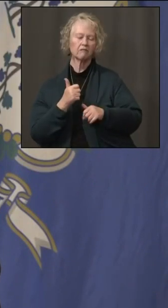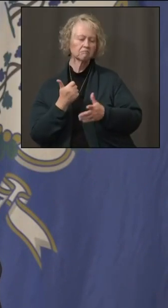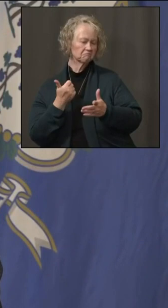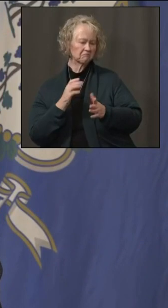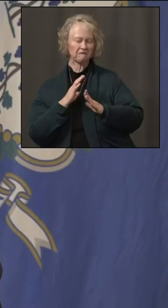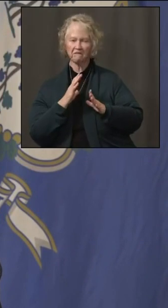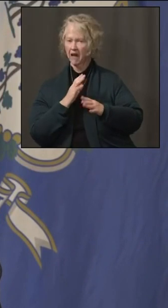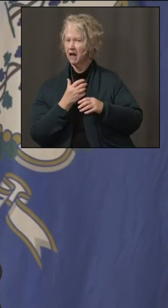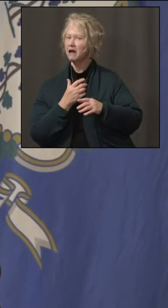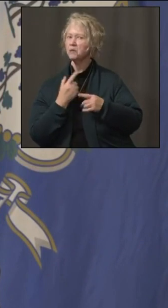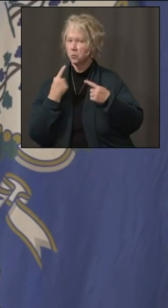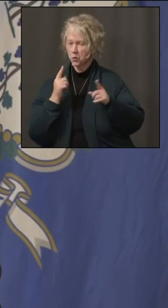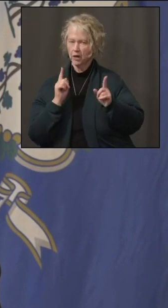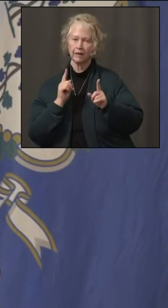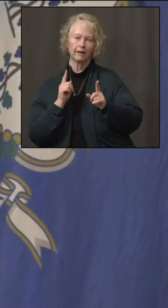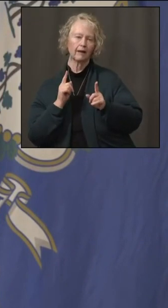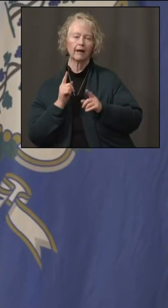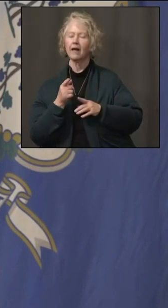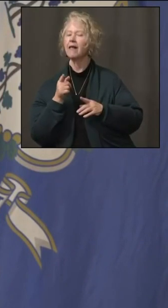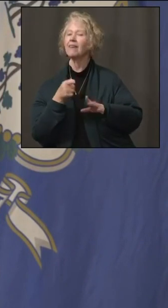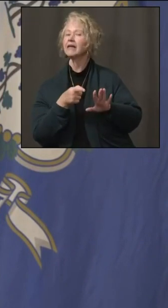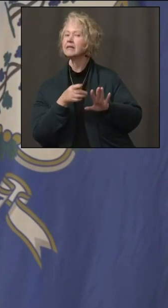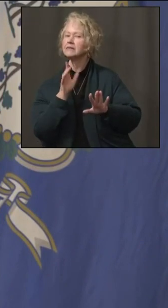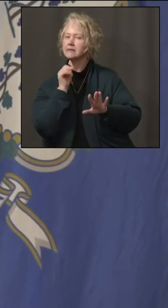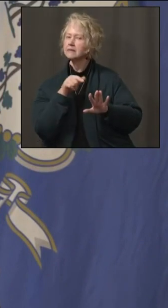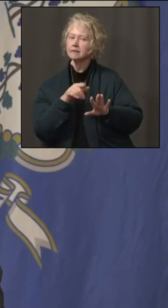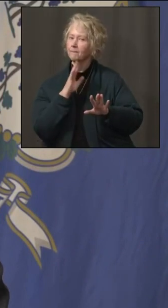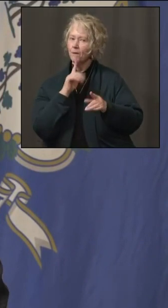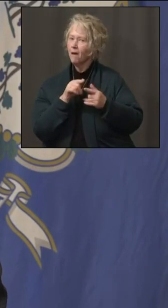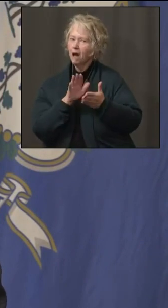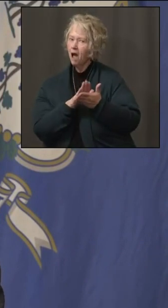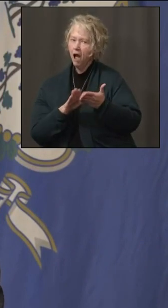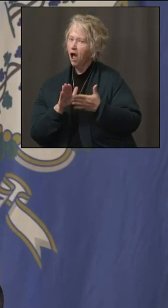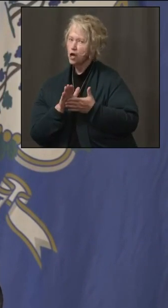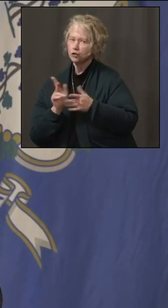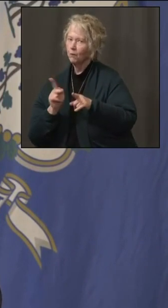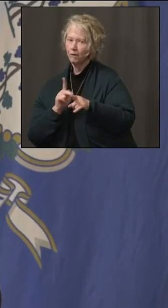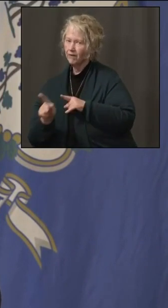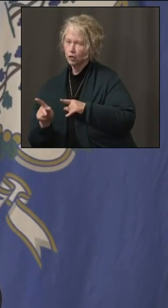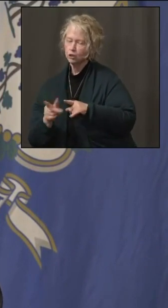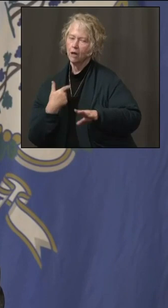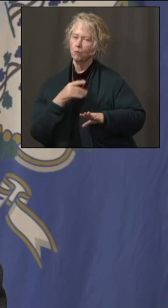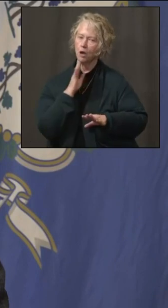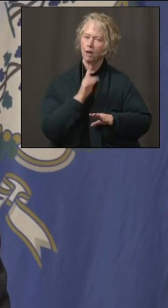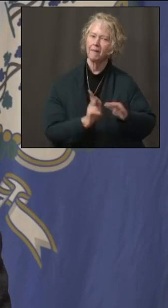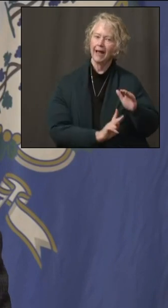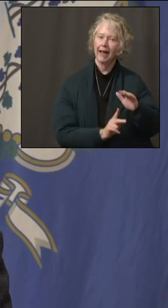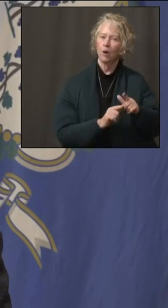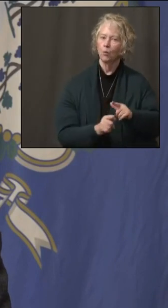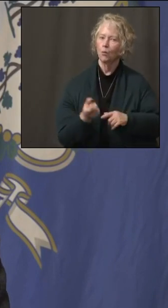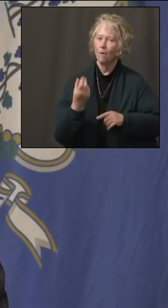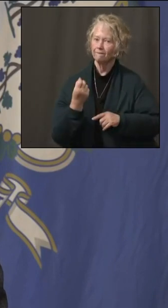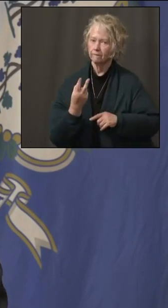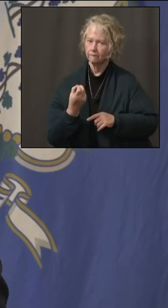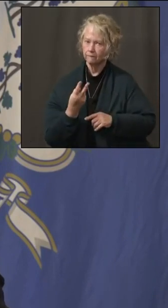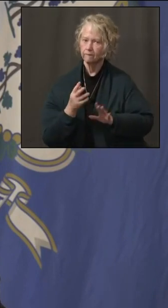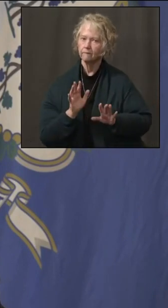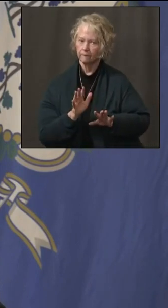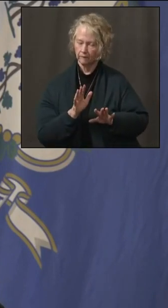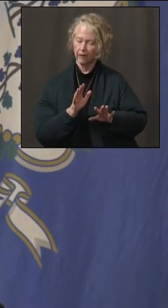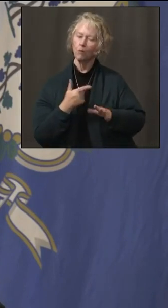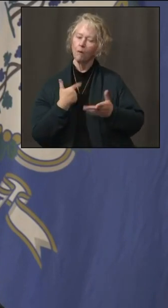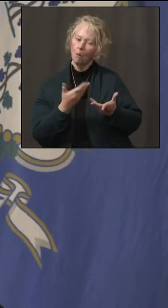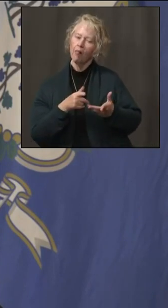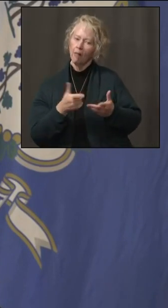Look, this does not include college and professional sports. really focused on K-12, doing everything you can to allow them to